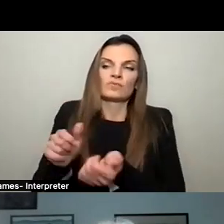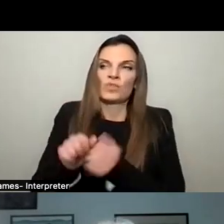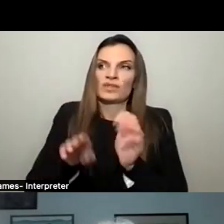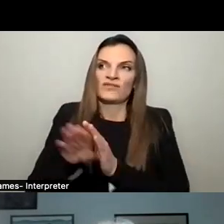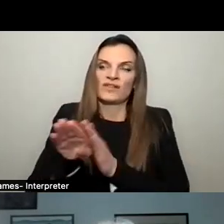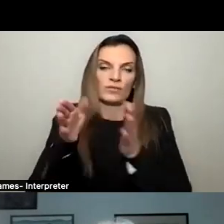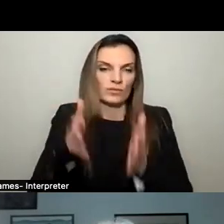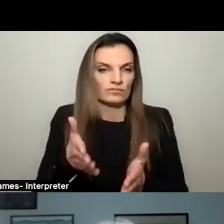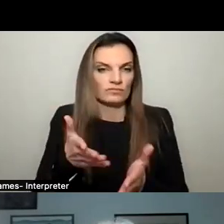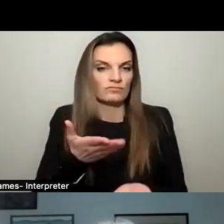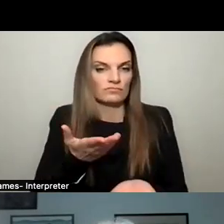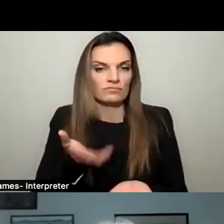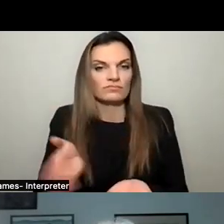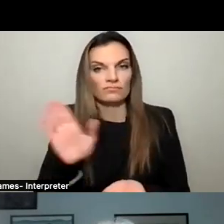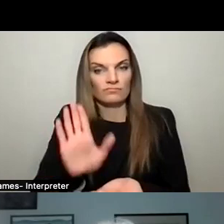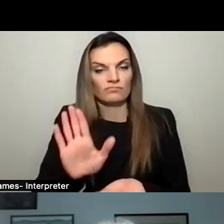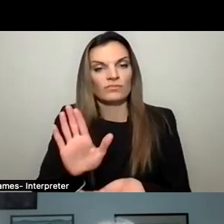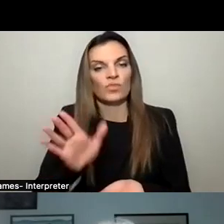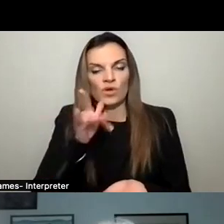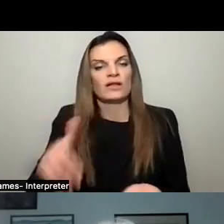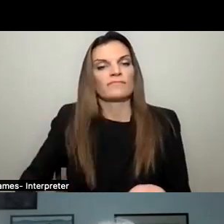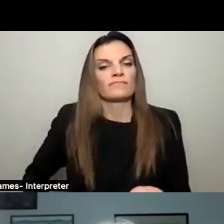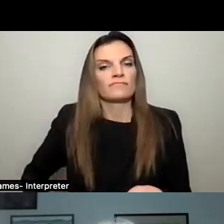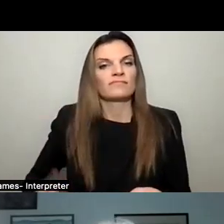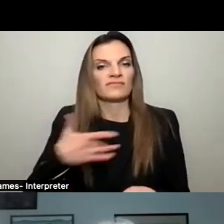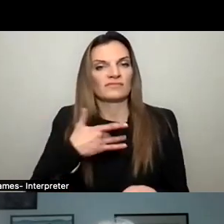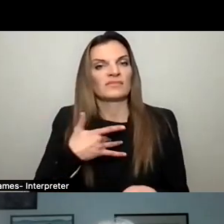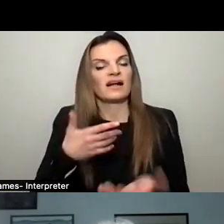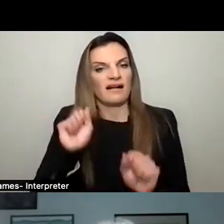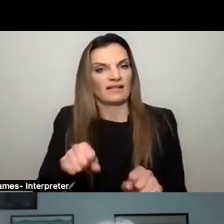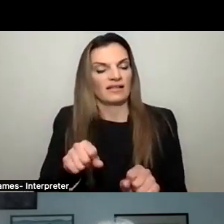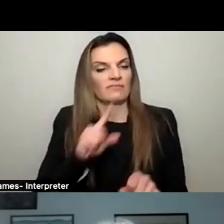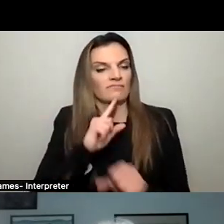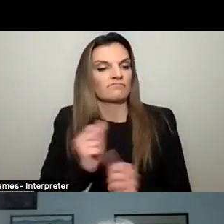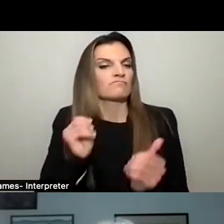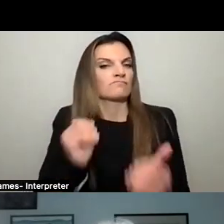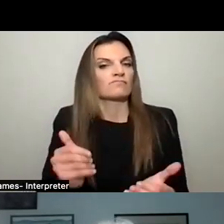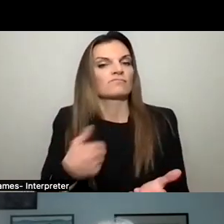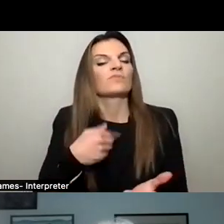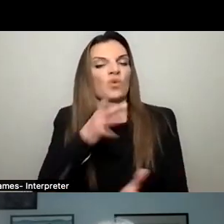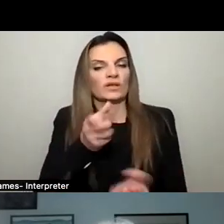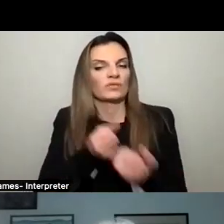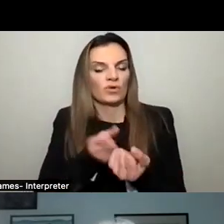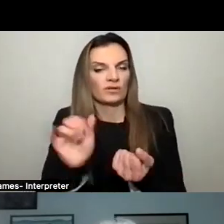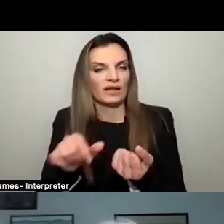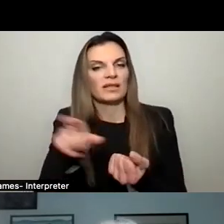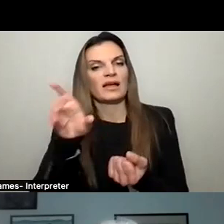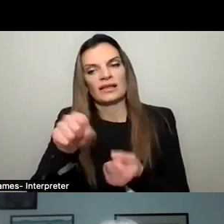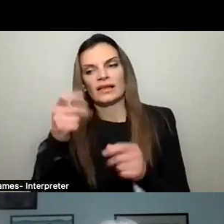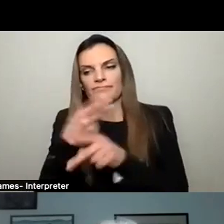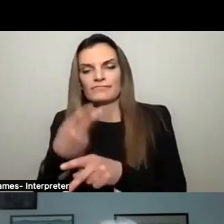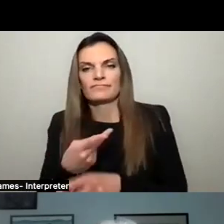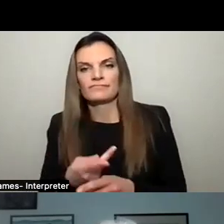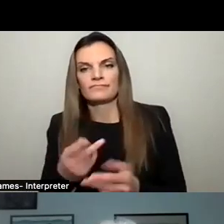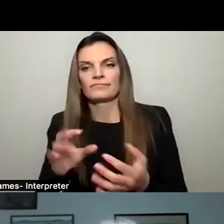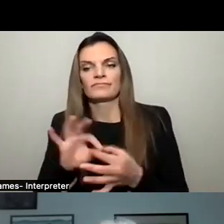what they're going to have is that, that feeling like, yes, I know I can get this through. We will stand behind that plan and they can do their own calculations on return